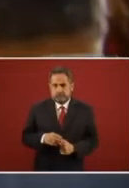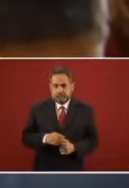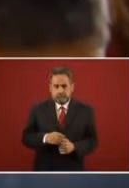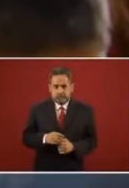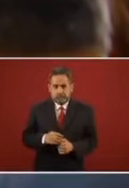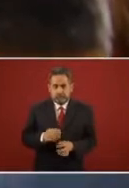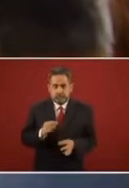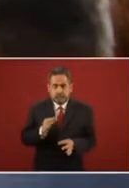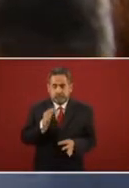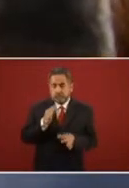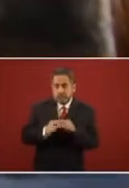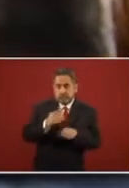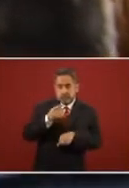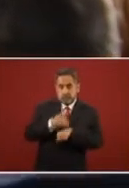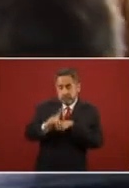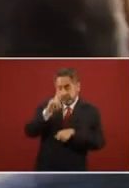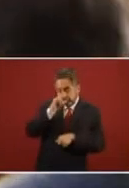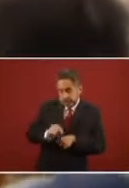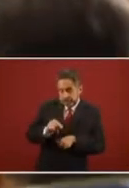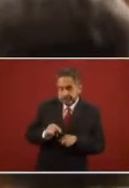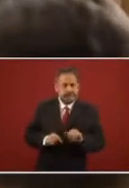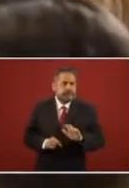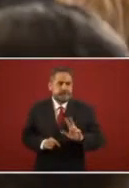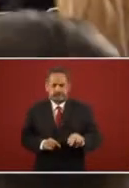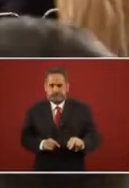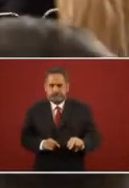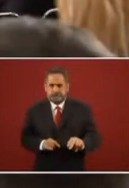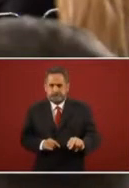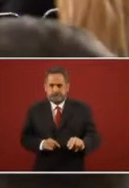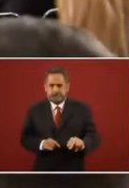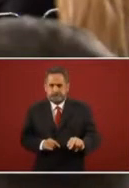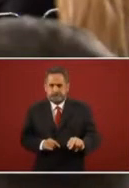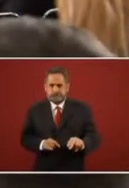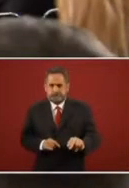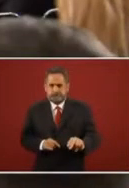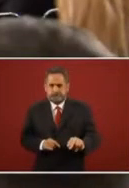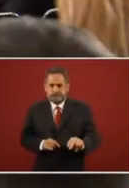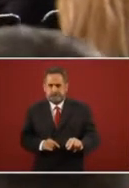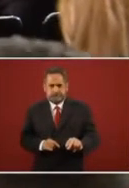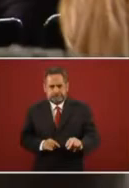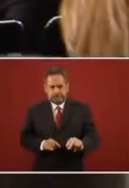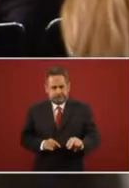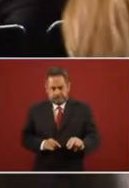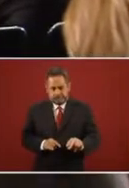with the law.